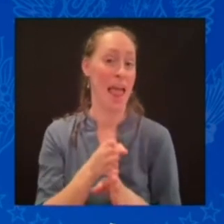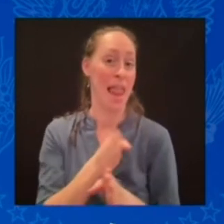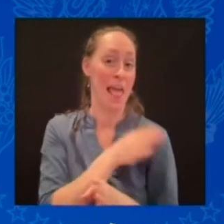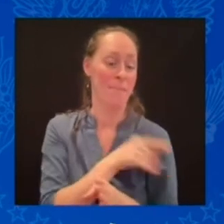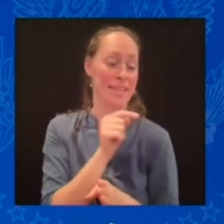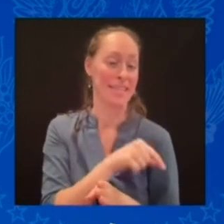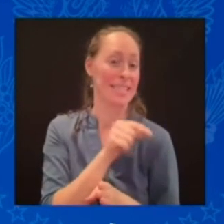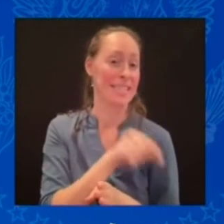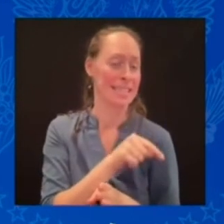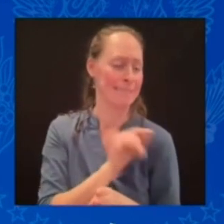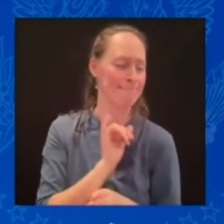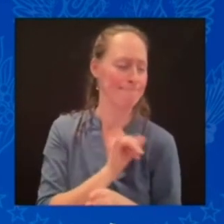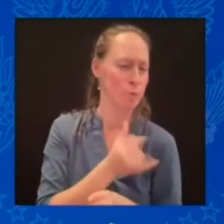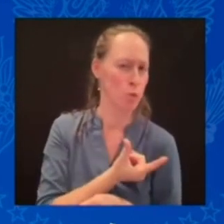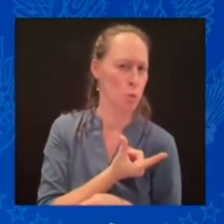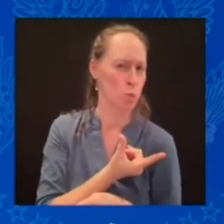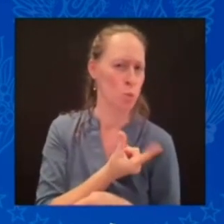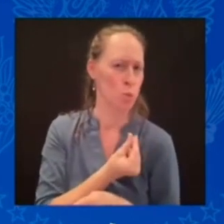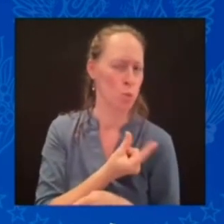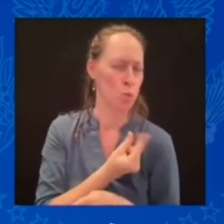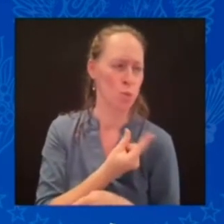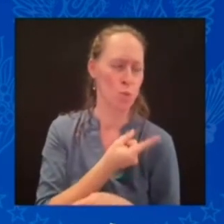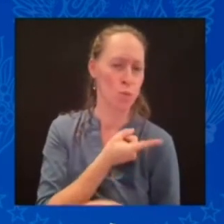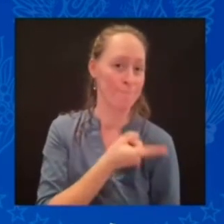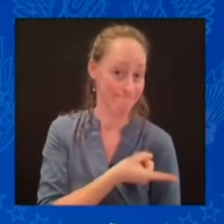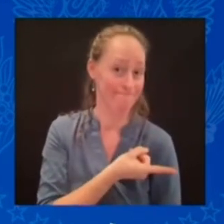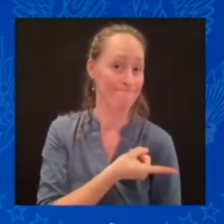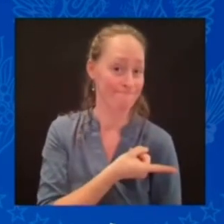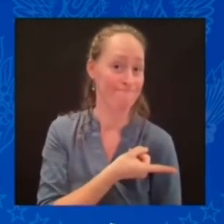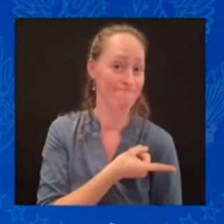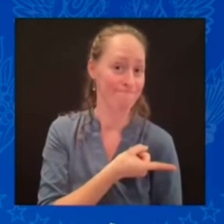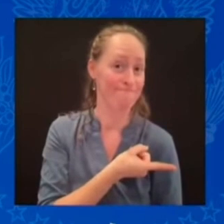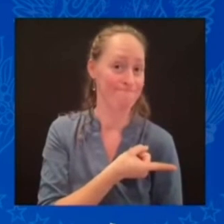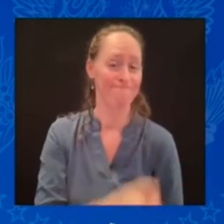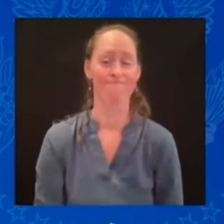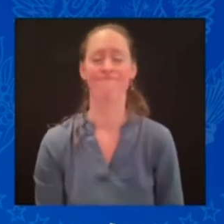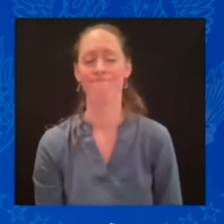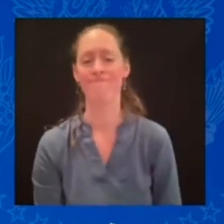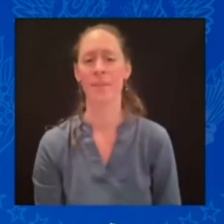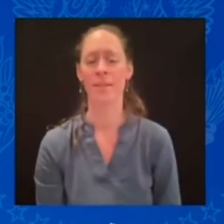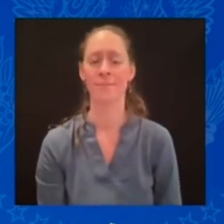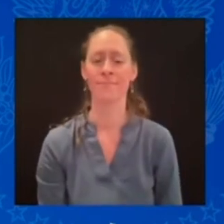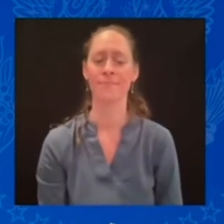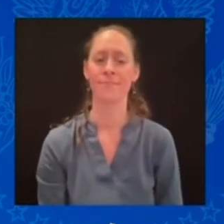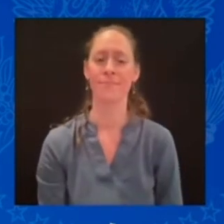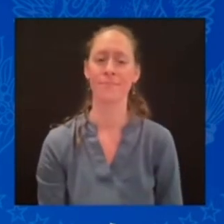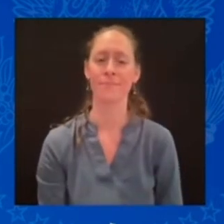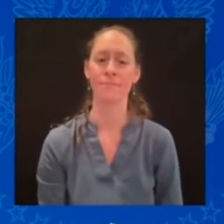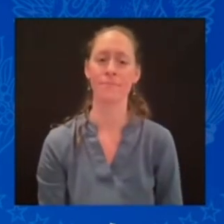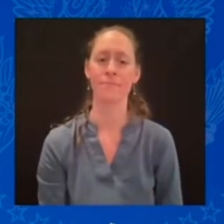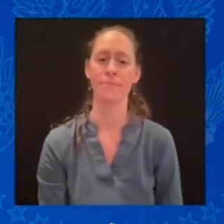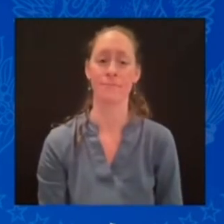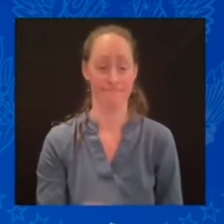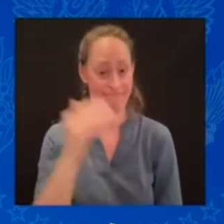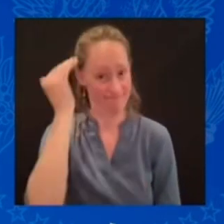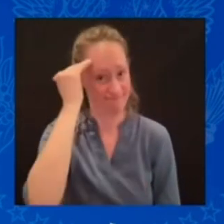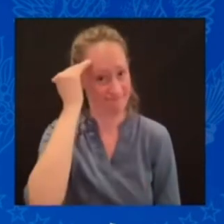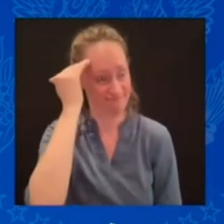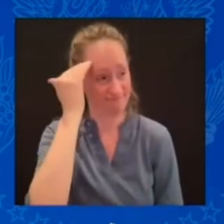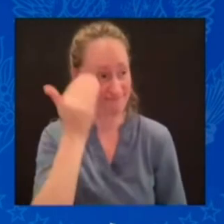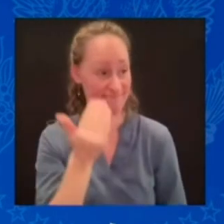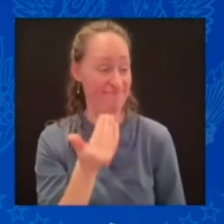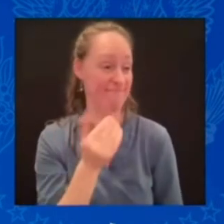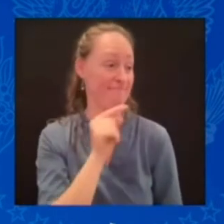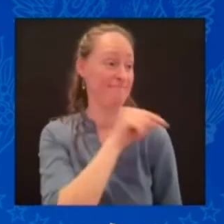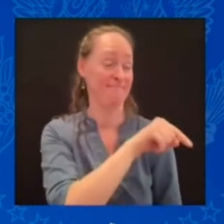was also discussed. We both see that we